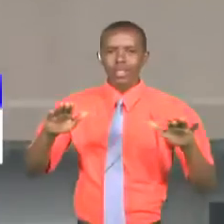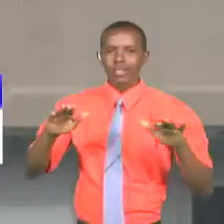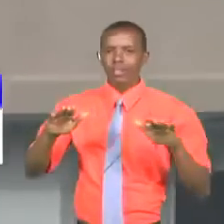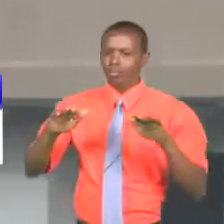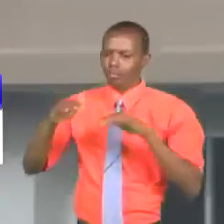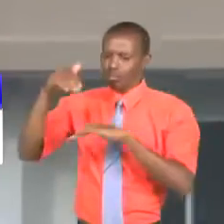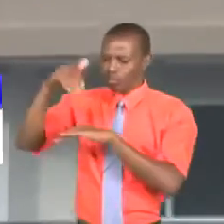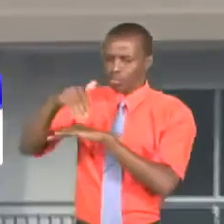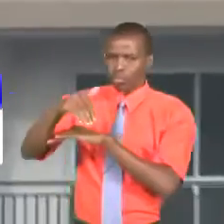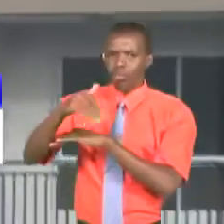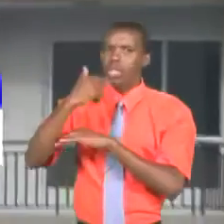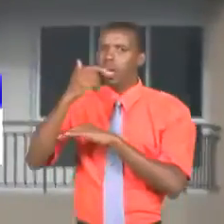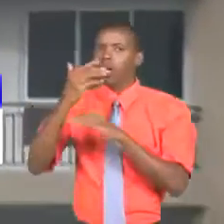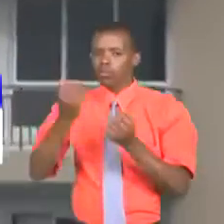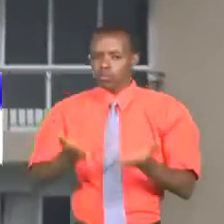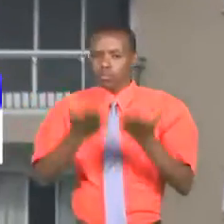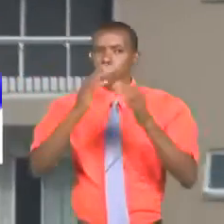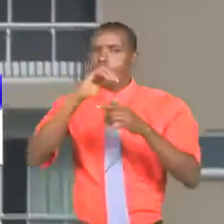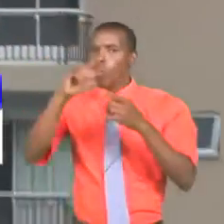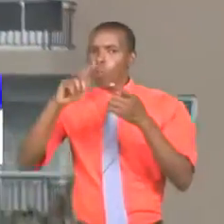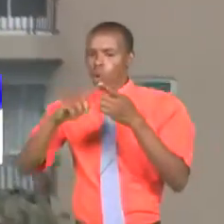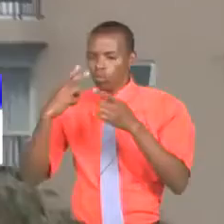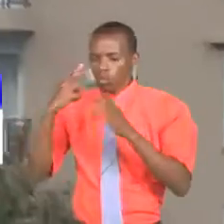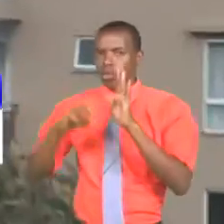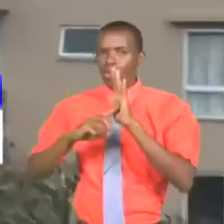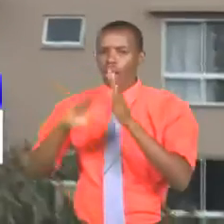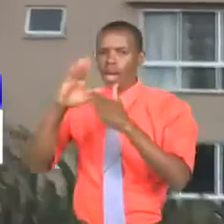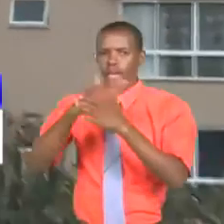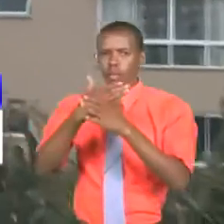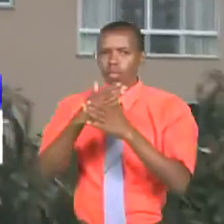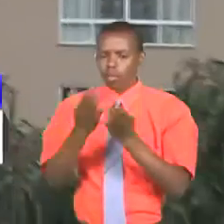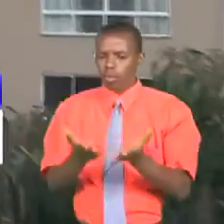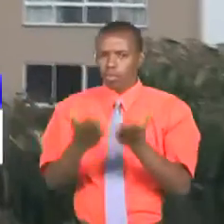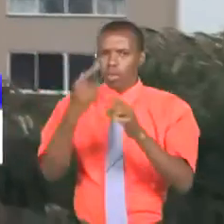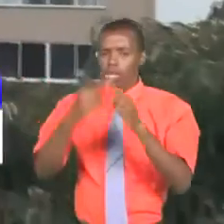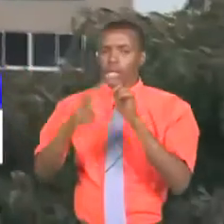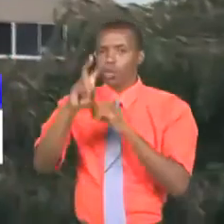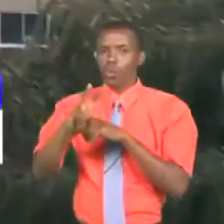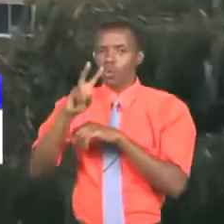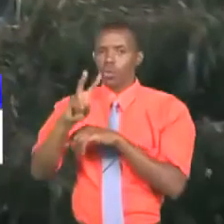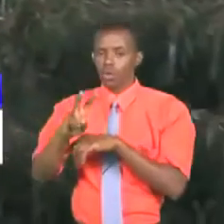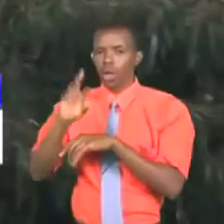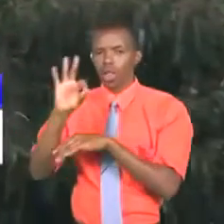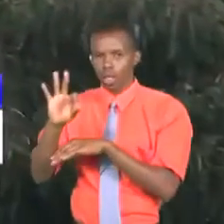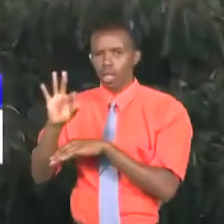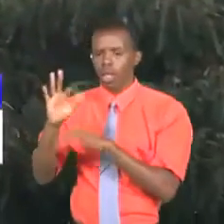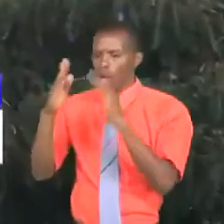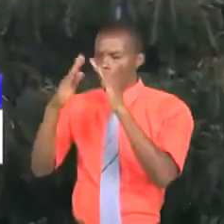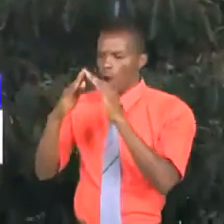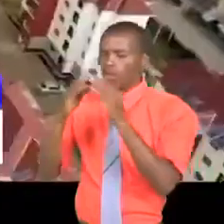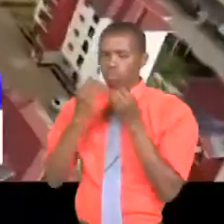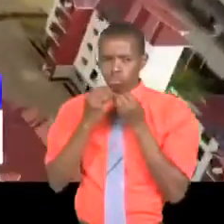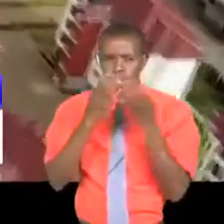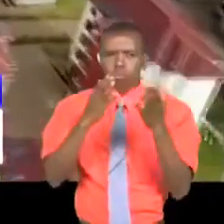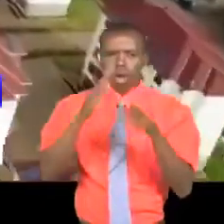and we can't really tell when it will recover. But projections show that the sector might heal by 2023. Some real estate experts will tell you